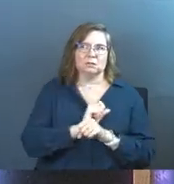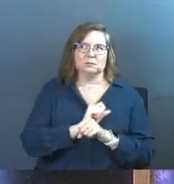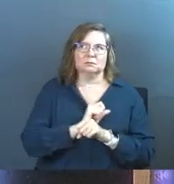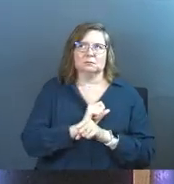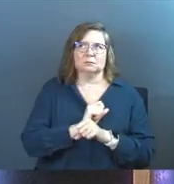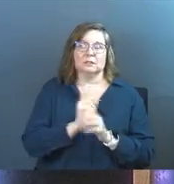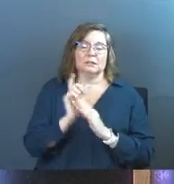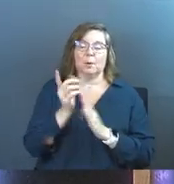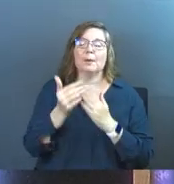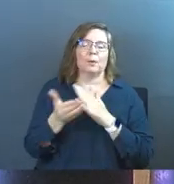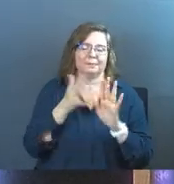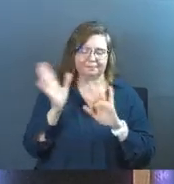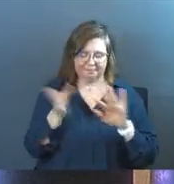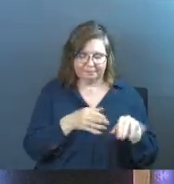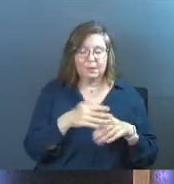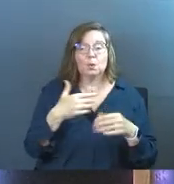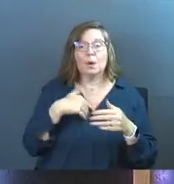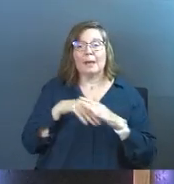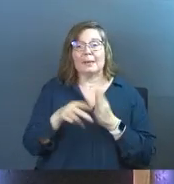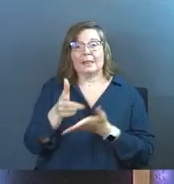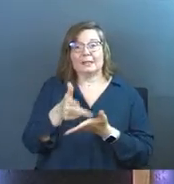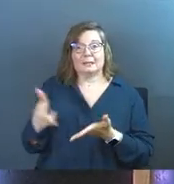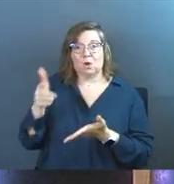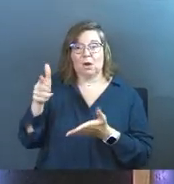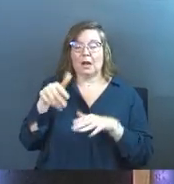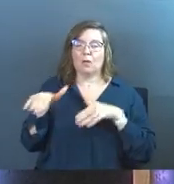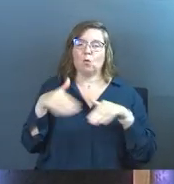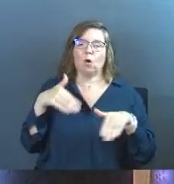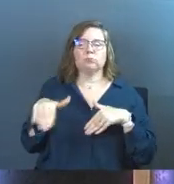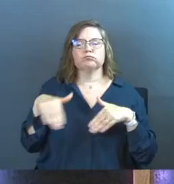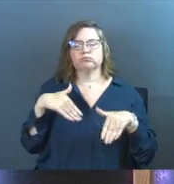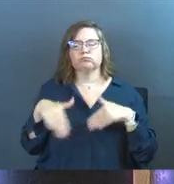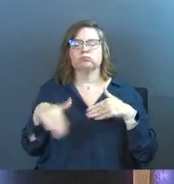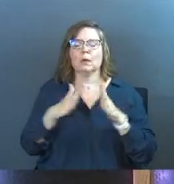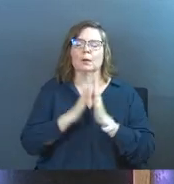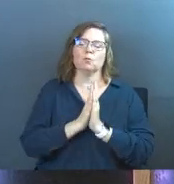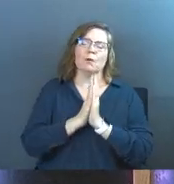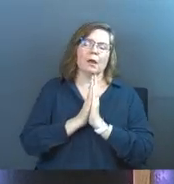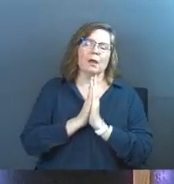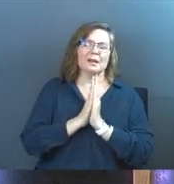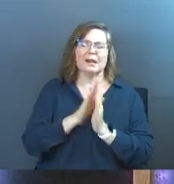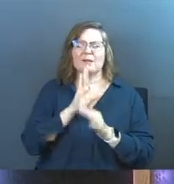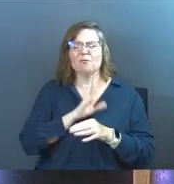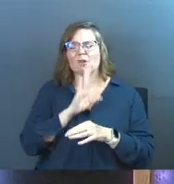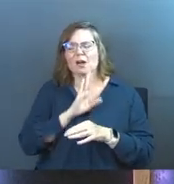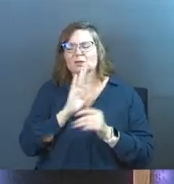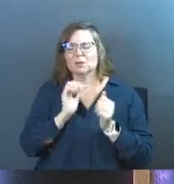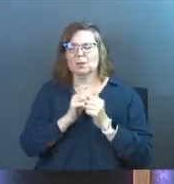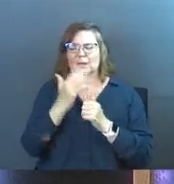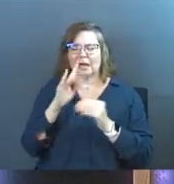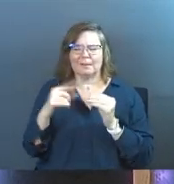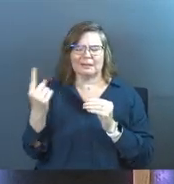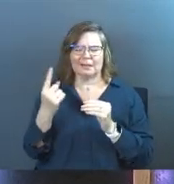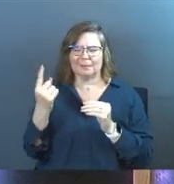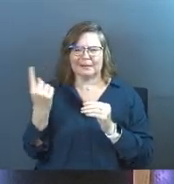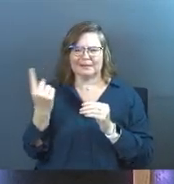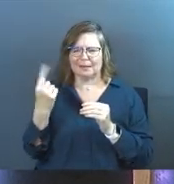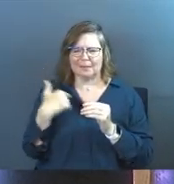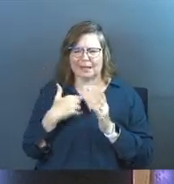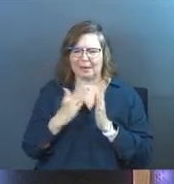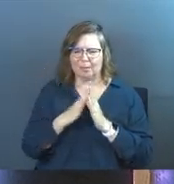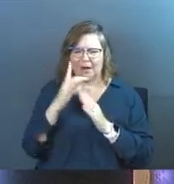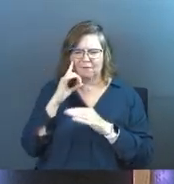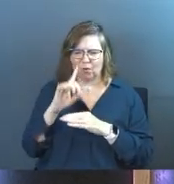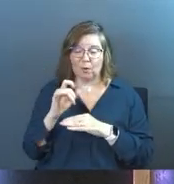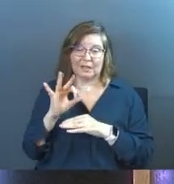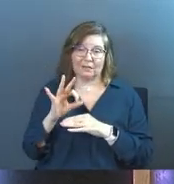it's, it's a moment. So anyway, so I'm in this parking deck and I'm walking along and I'm praying and I'm frustrated with God about something. There's something I'm